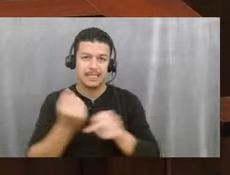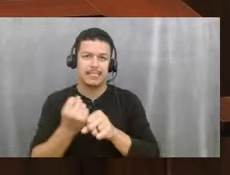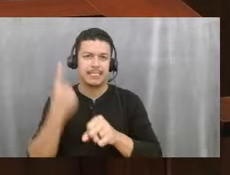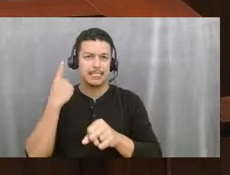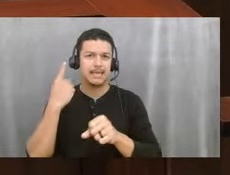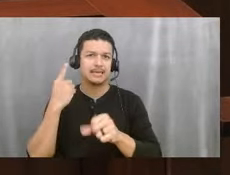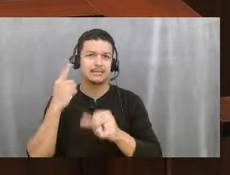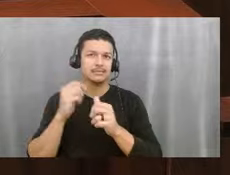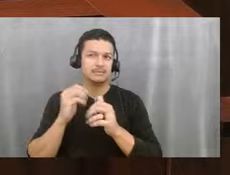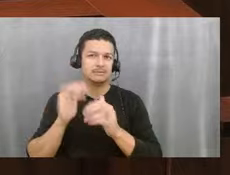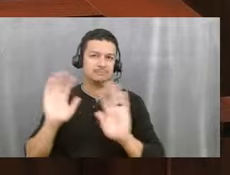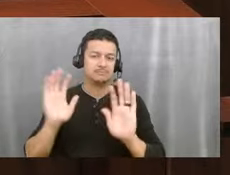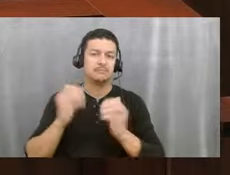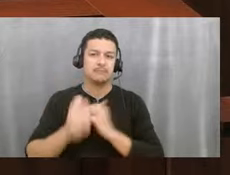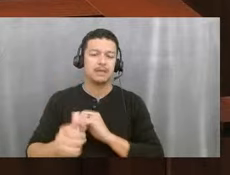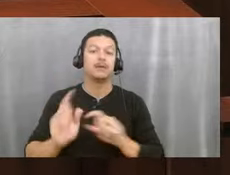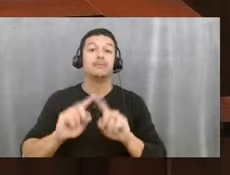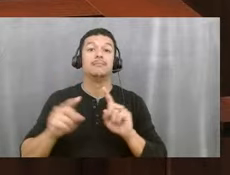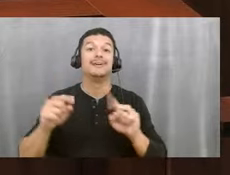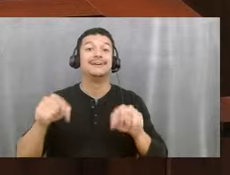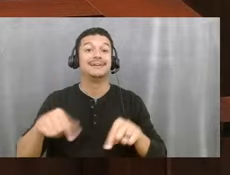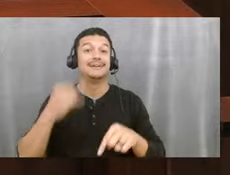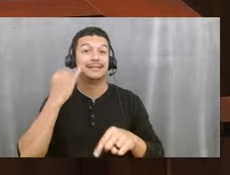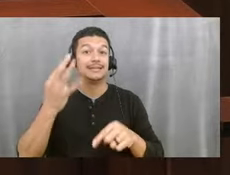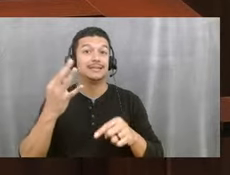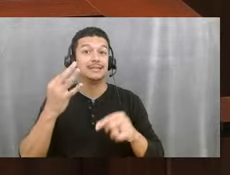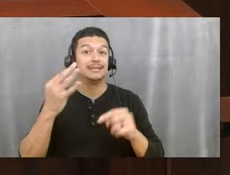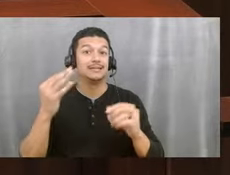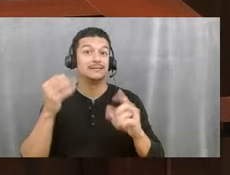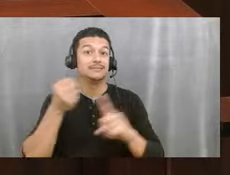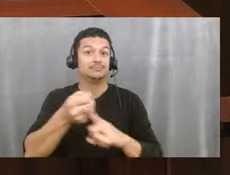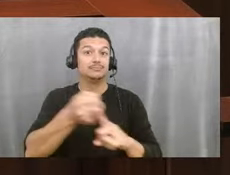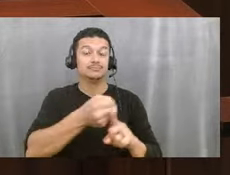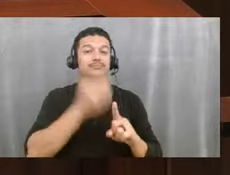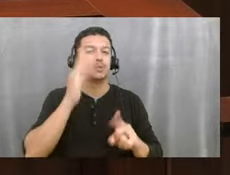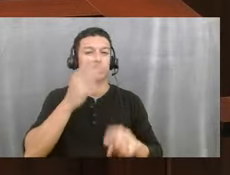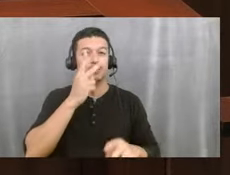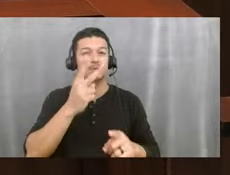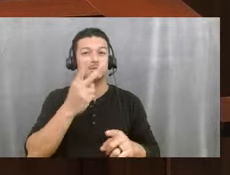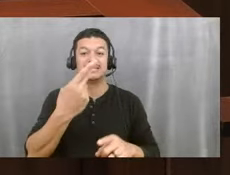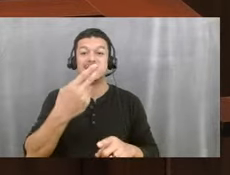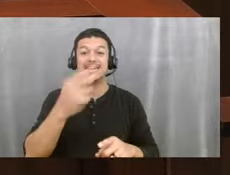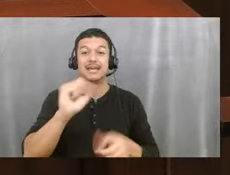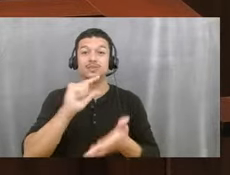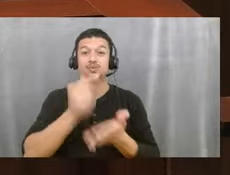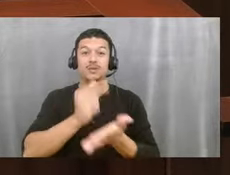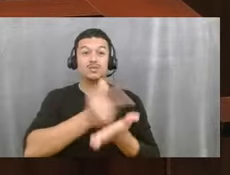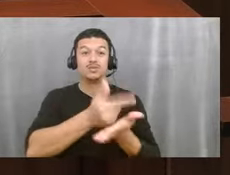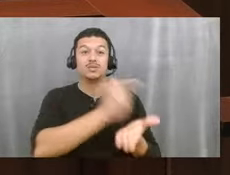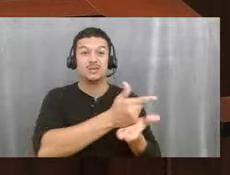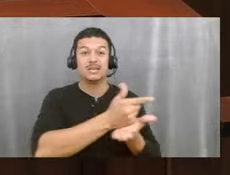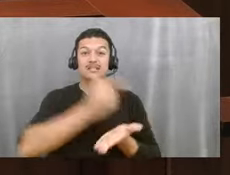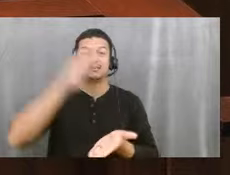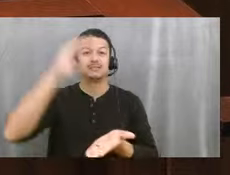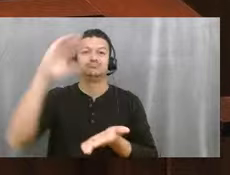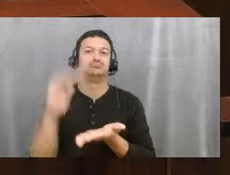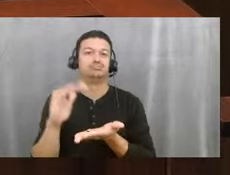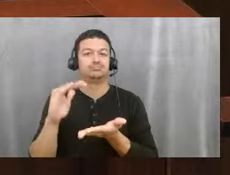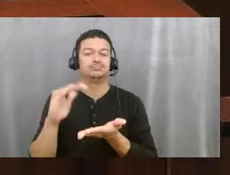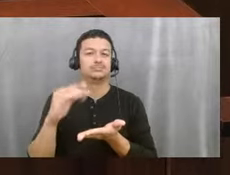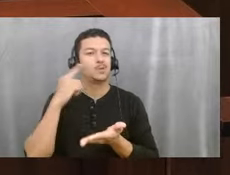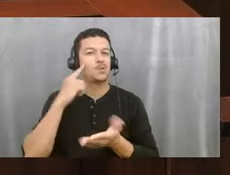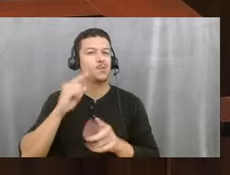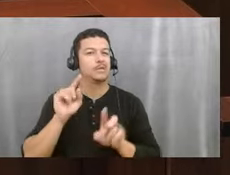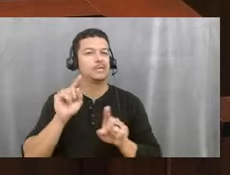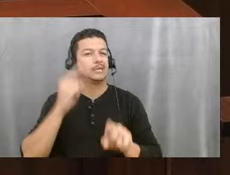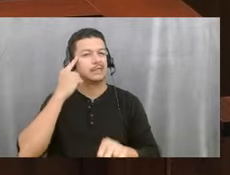it, if it goes into effect, you're going to see a hit on all of your high school graduation rates throughout the county. We anticipate as a county that our scores will go down